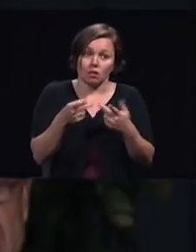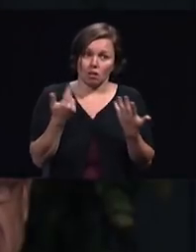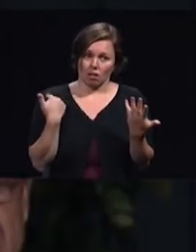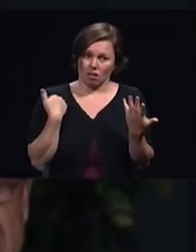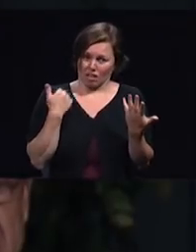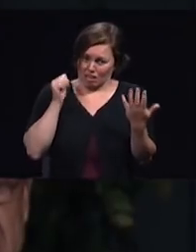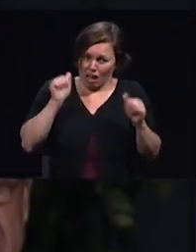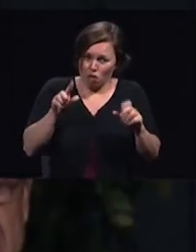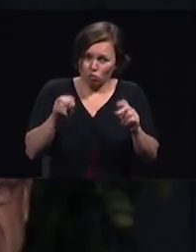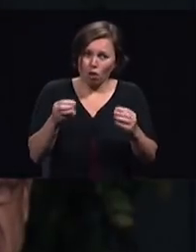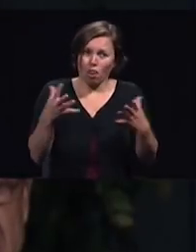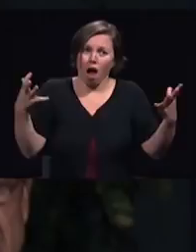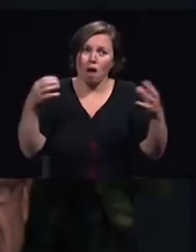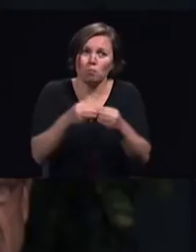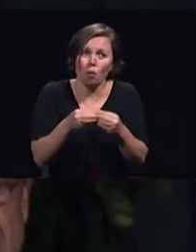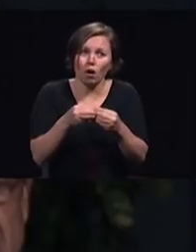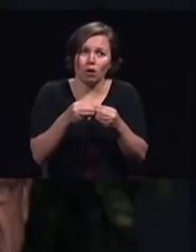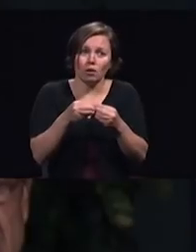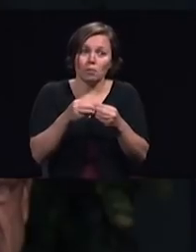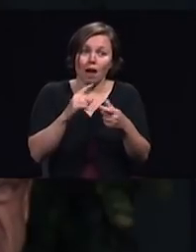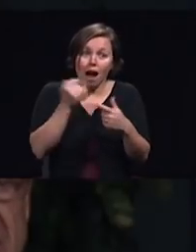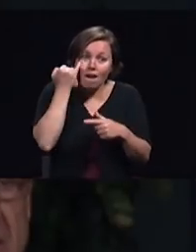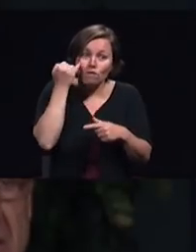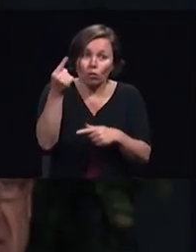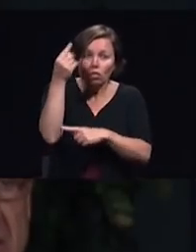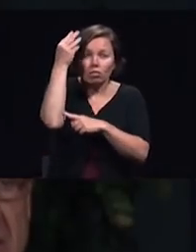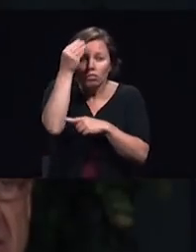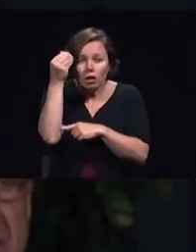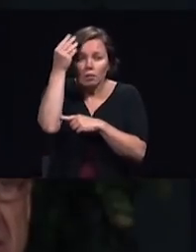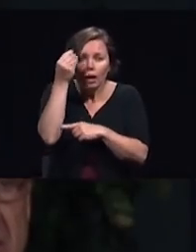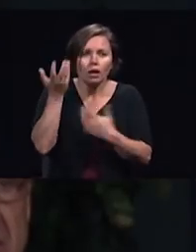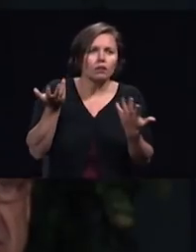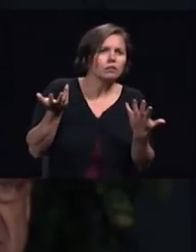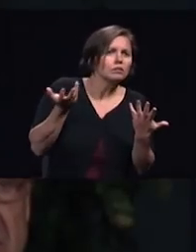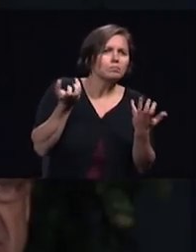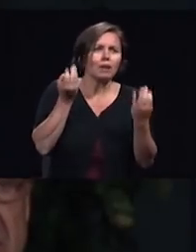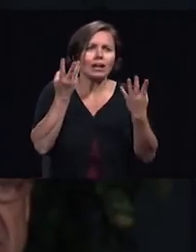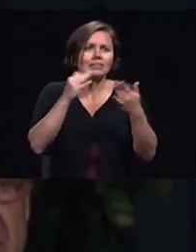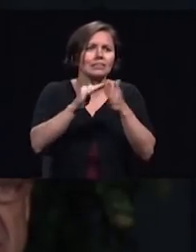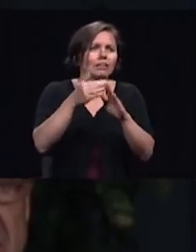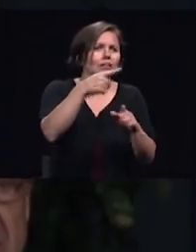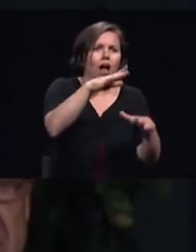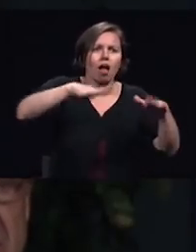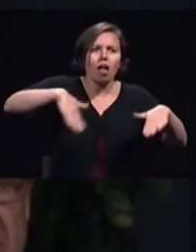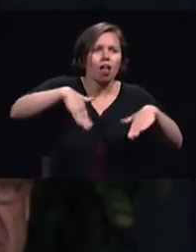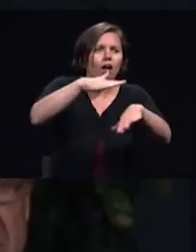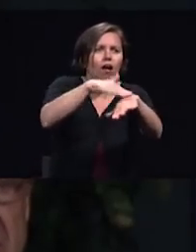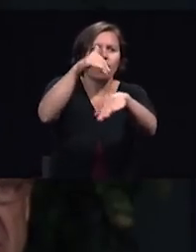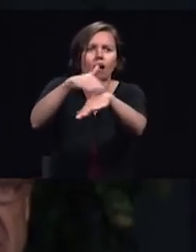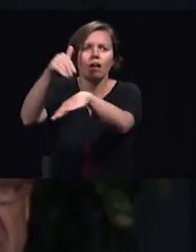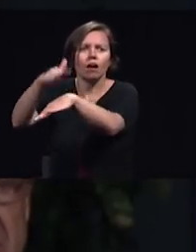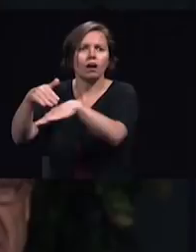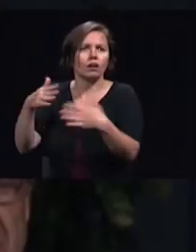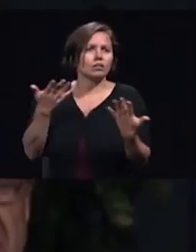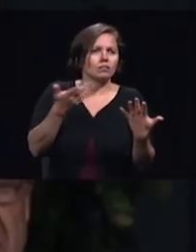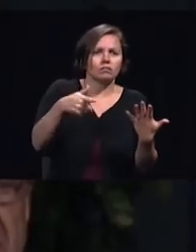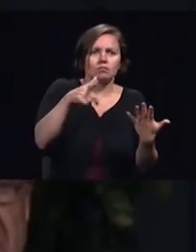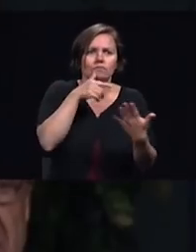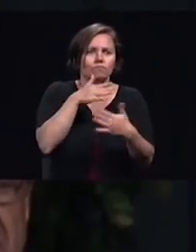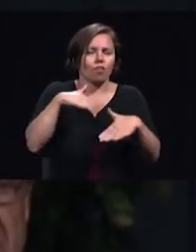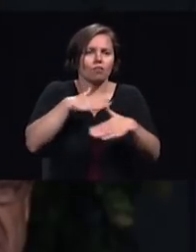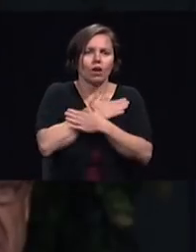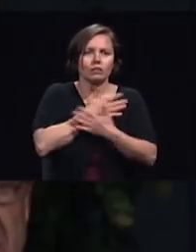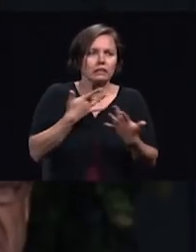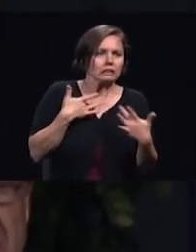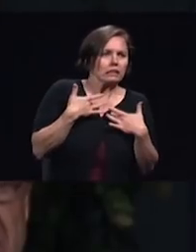when I think of the many cities yet unwarned I cannot rest it is distressing